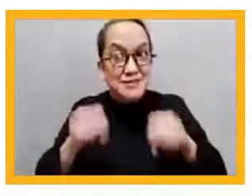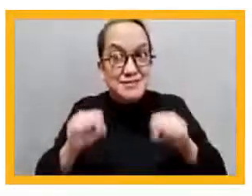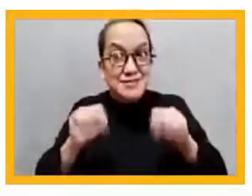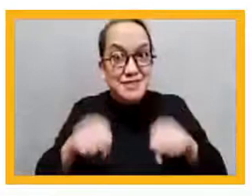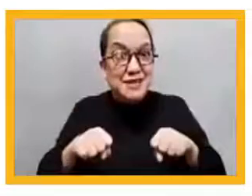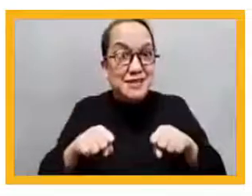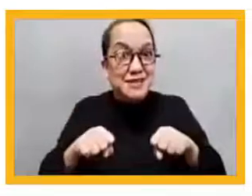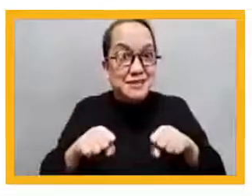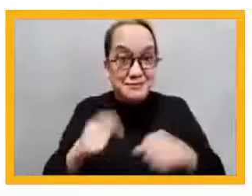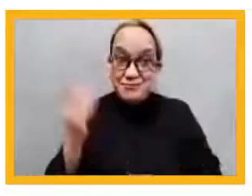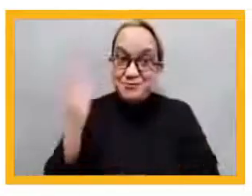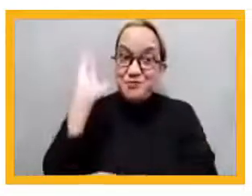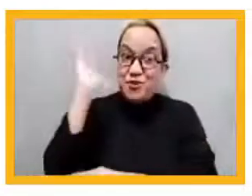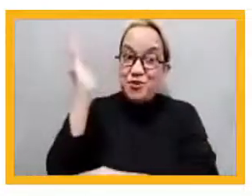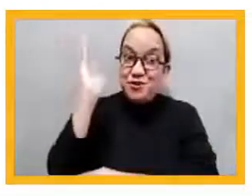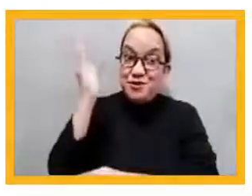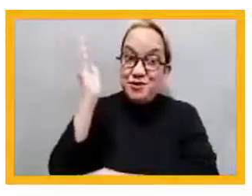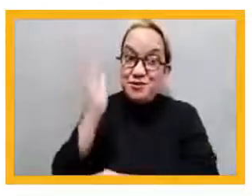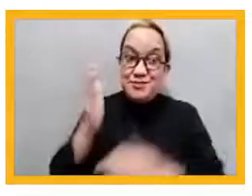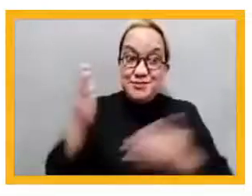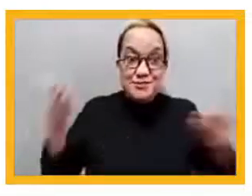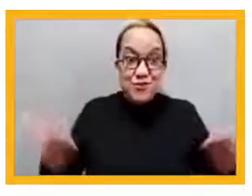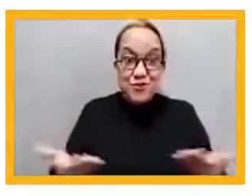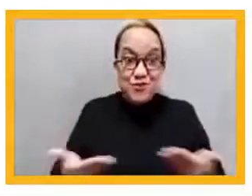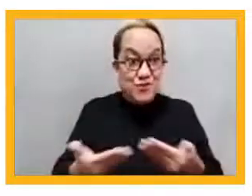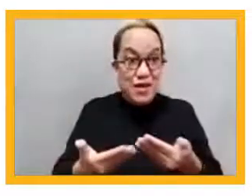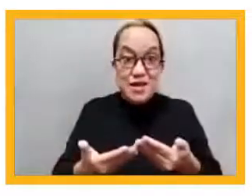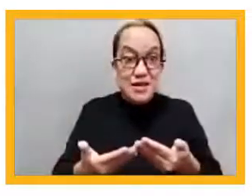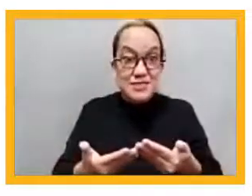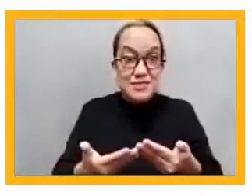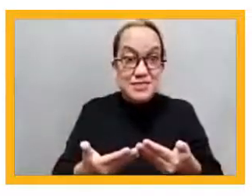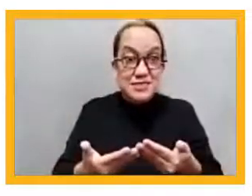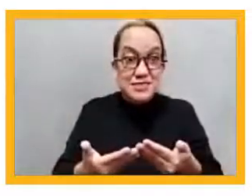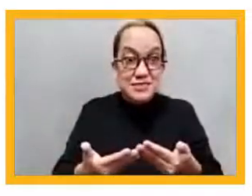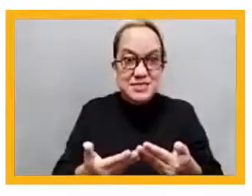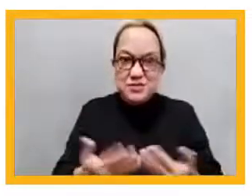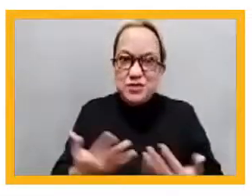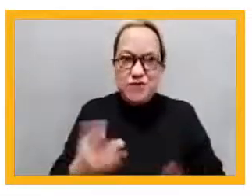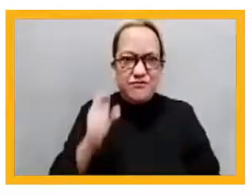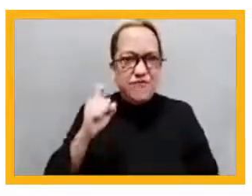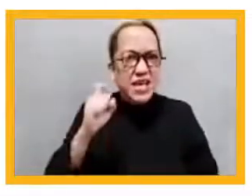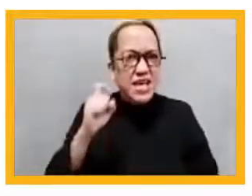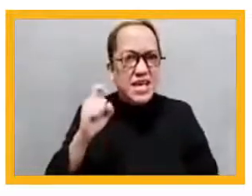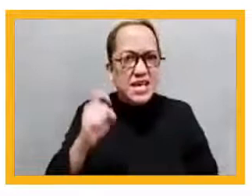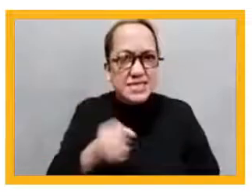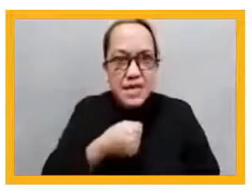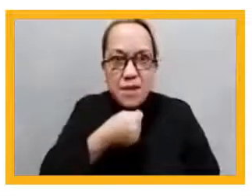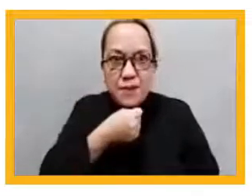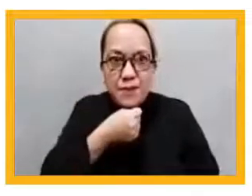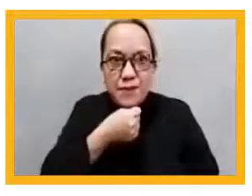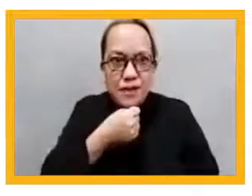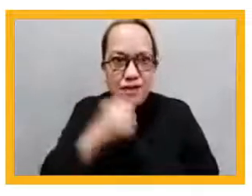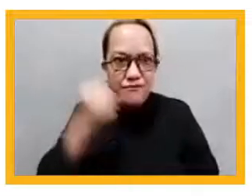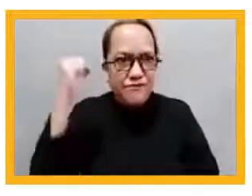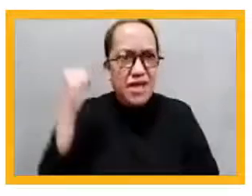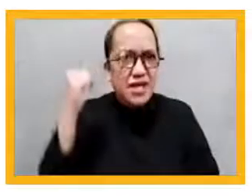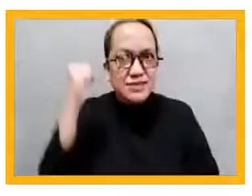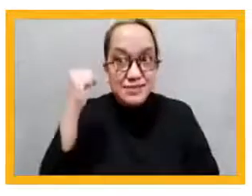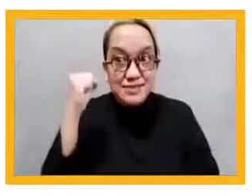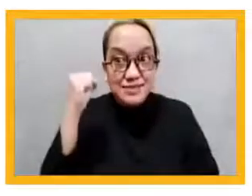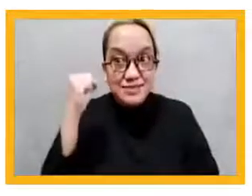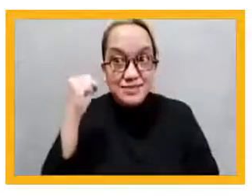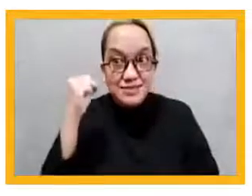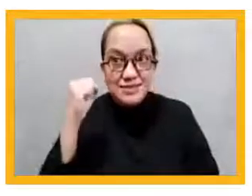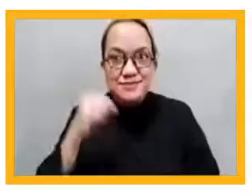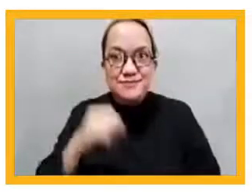our lightning talk to discuss a new generation of thinking with Miss Clarissa Delgado, who is co-founder and CEO